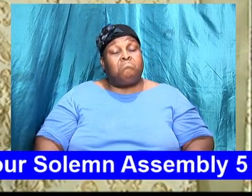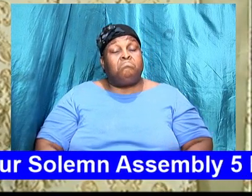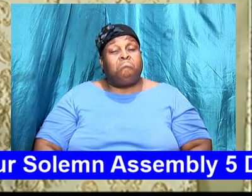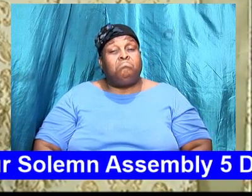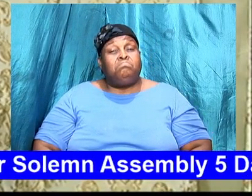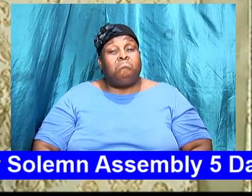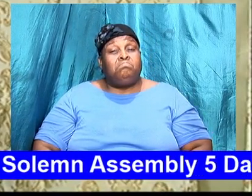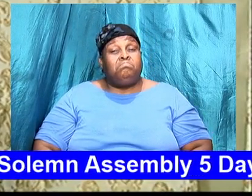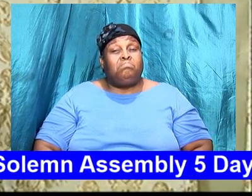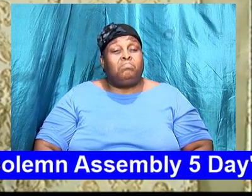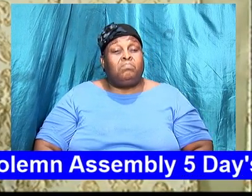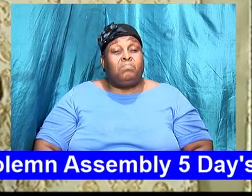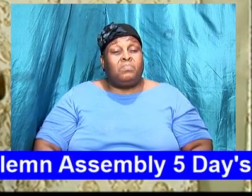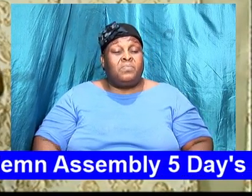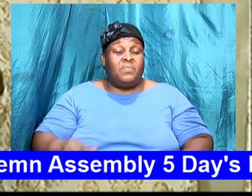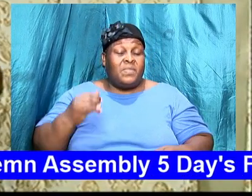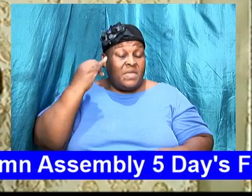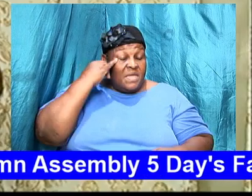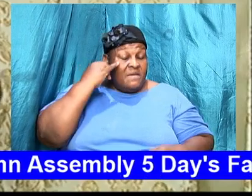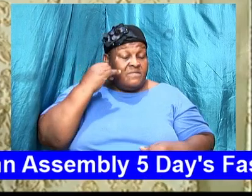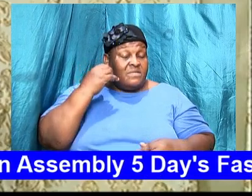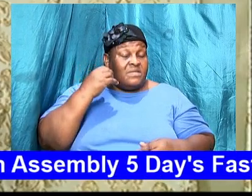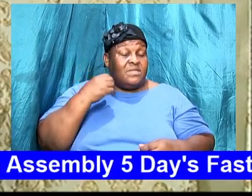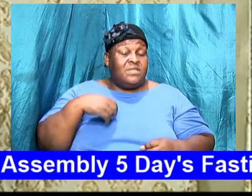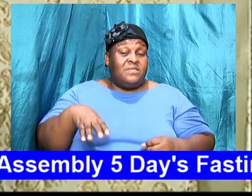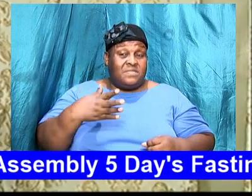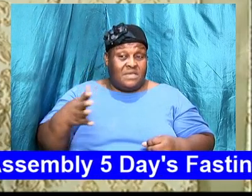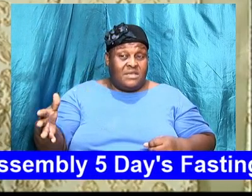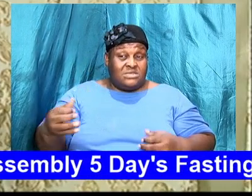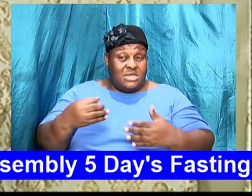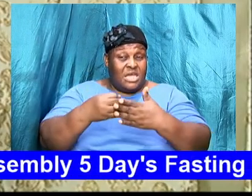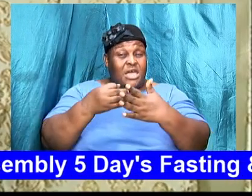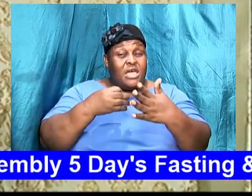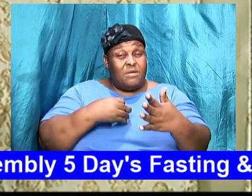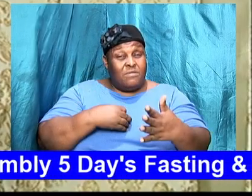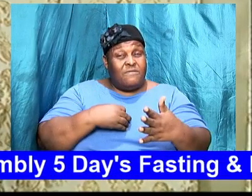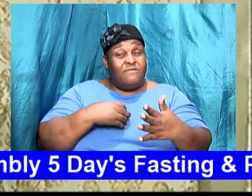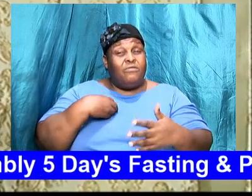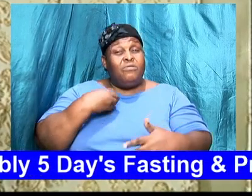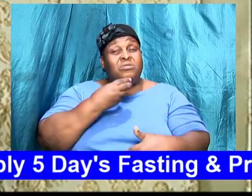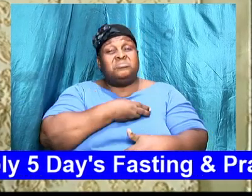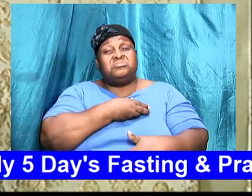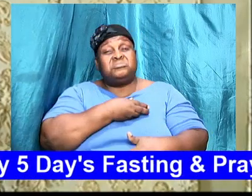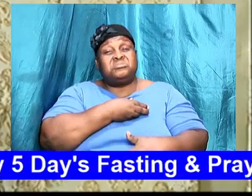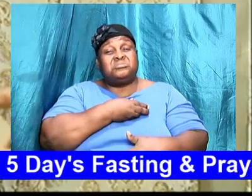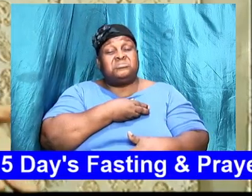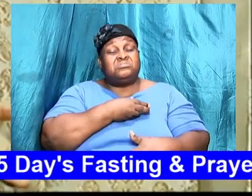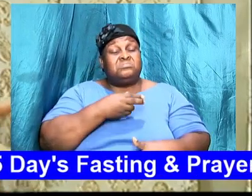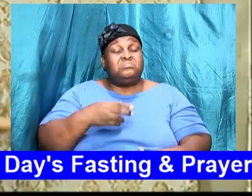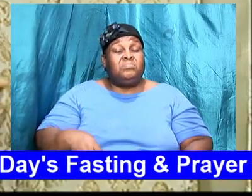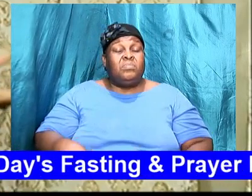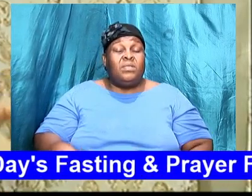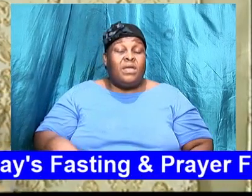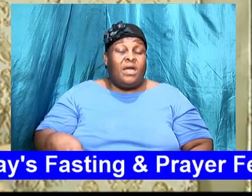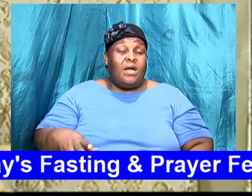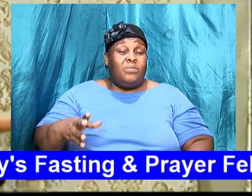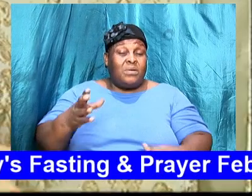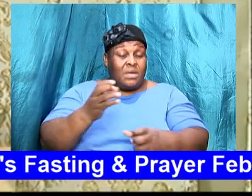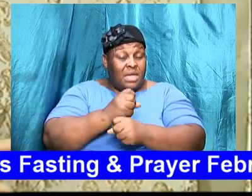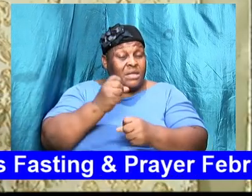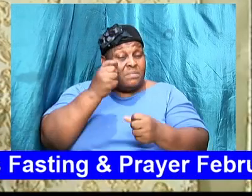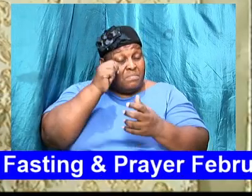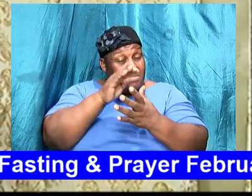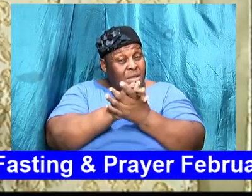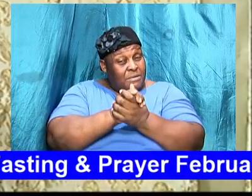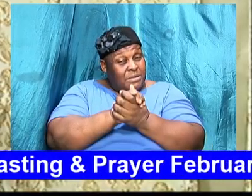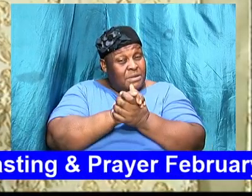because if the signs are before us you know that you have a burden for marriages already so if the signs are before us and we get married guess